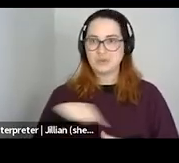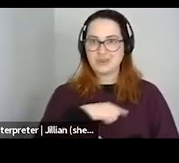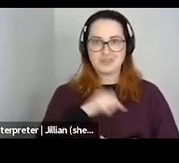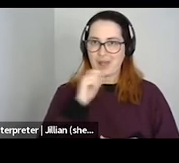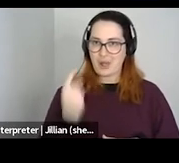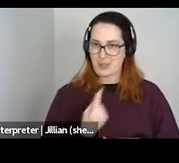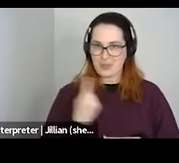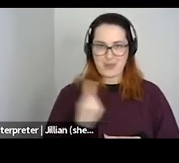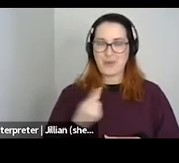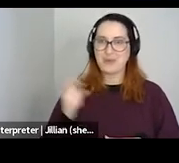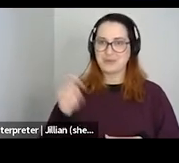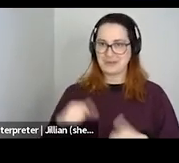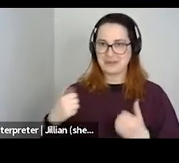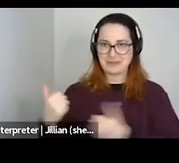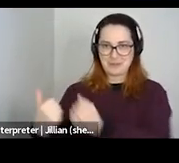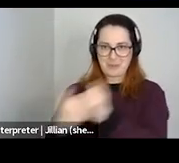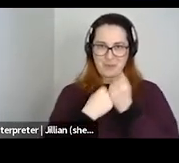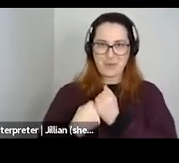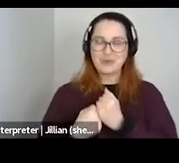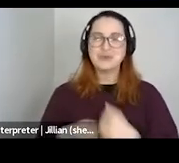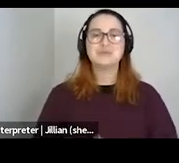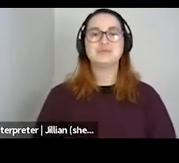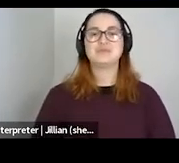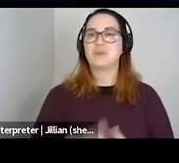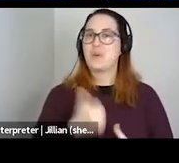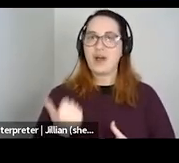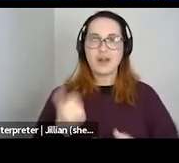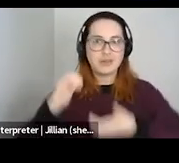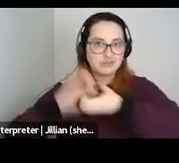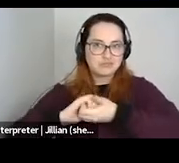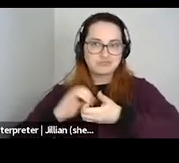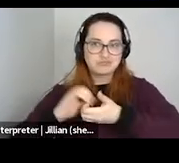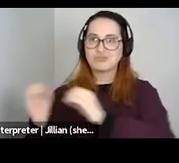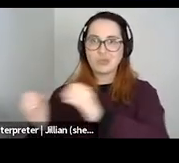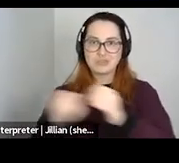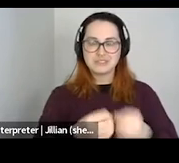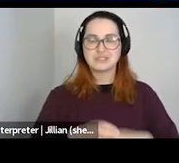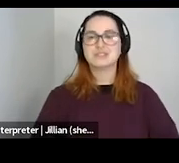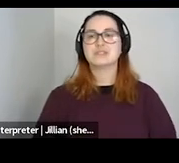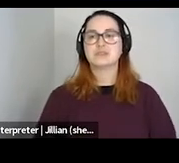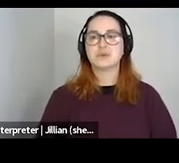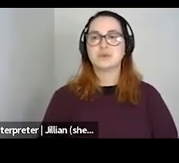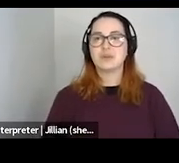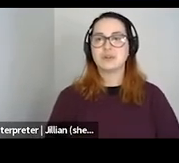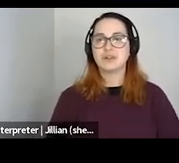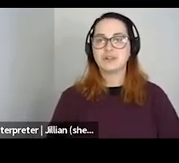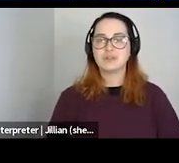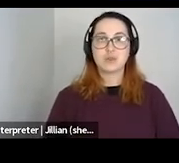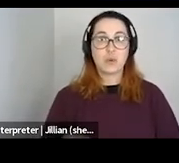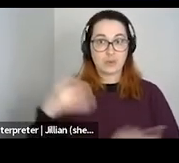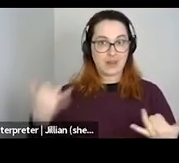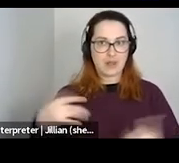CBRC couldn't succeed without the support community members and partner organizations to offer. So let me tell you a little bit about Pivot.